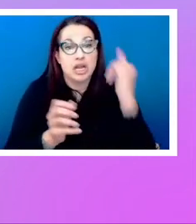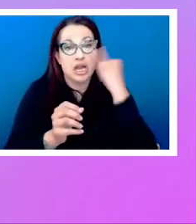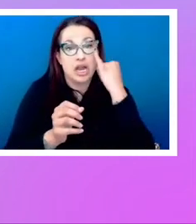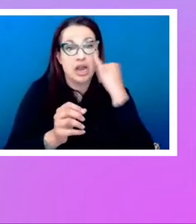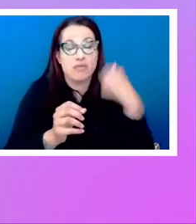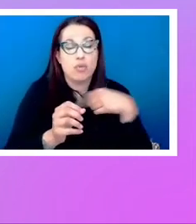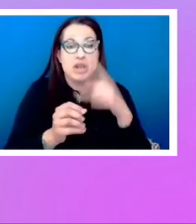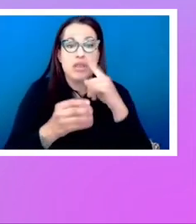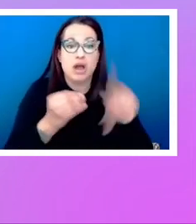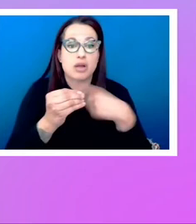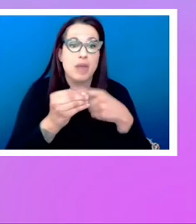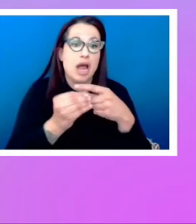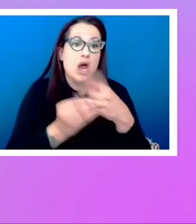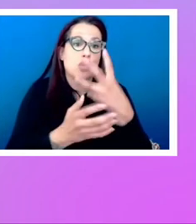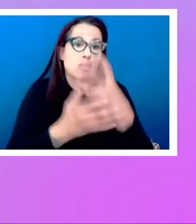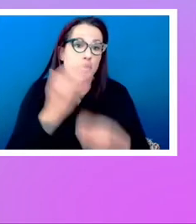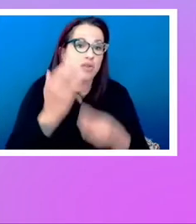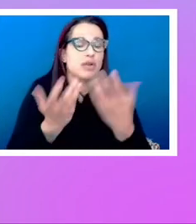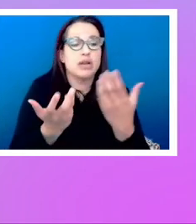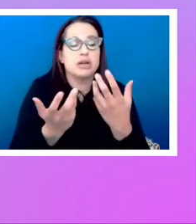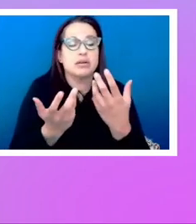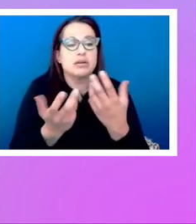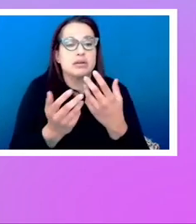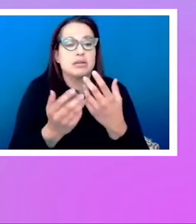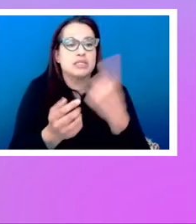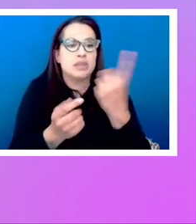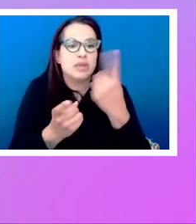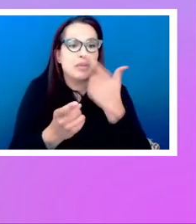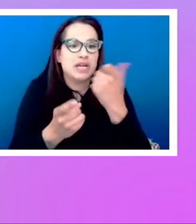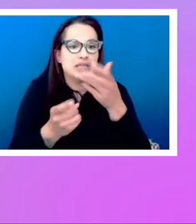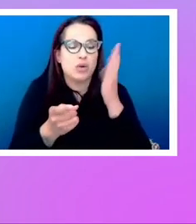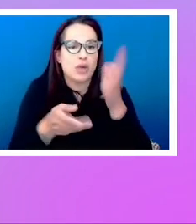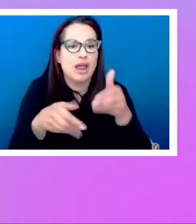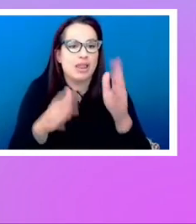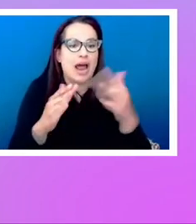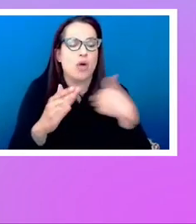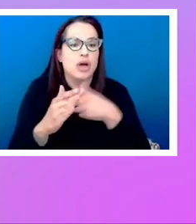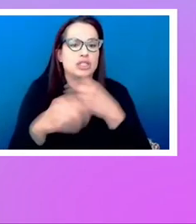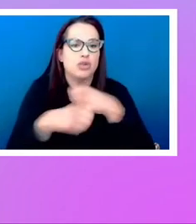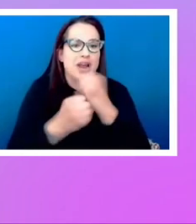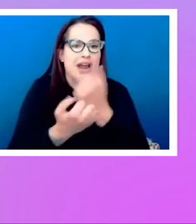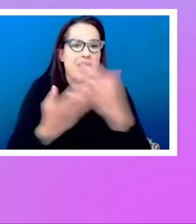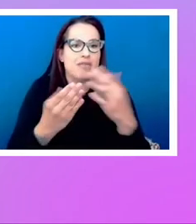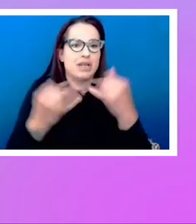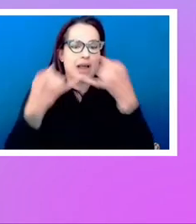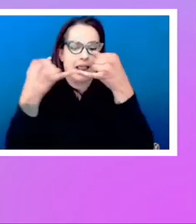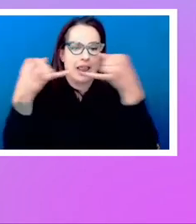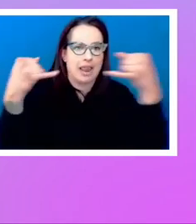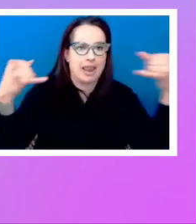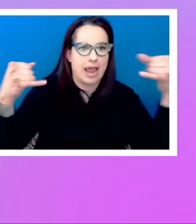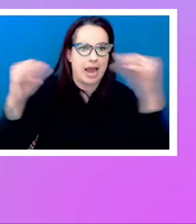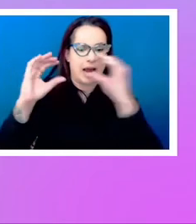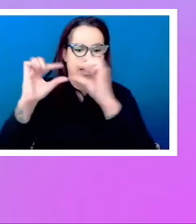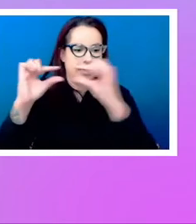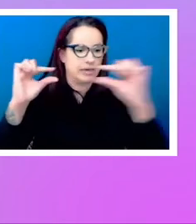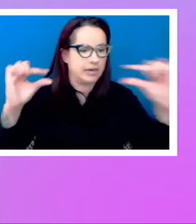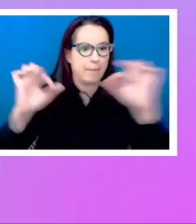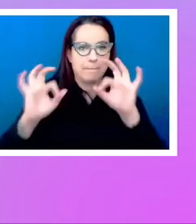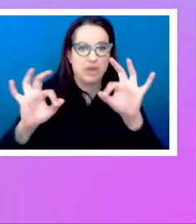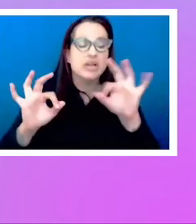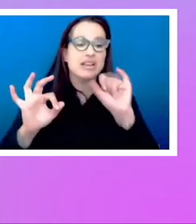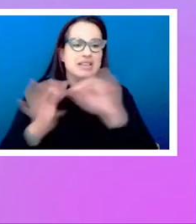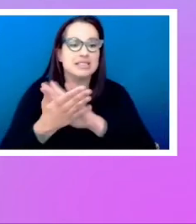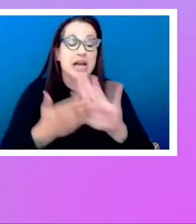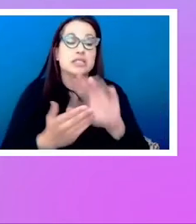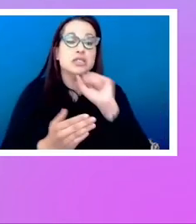on, because it's going to allow us to actually let things line up. So that's really nice. Subgrid is in Firefox. You